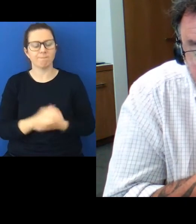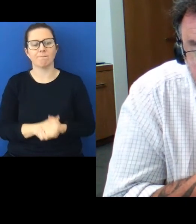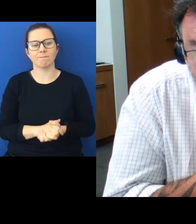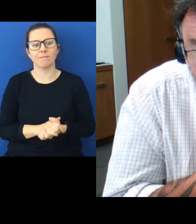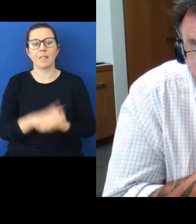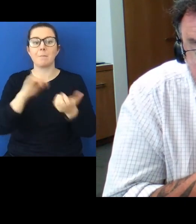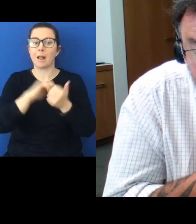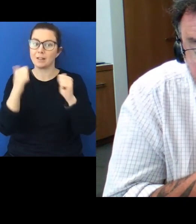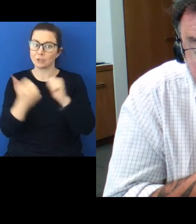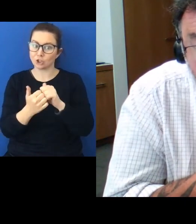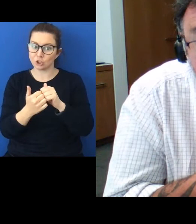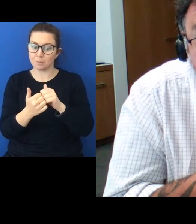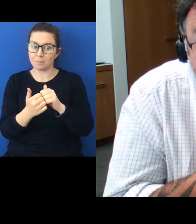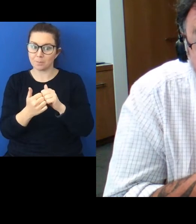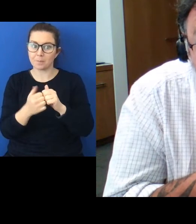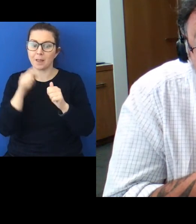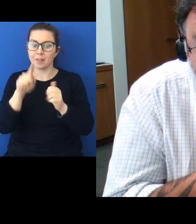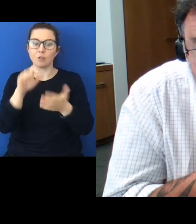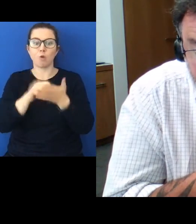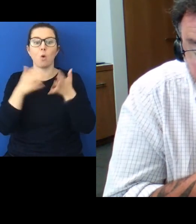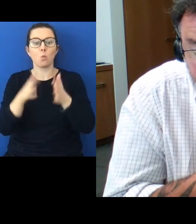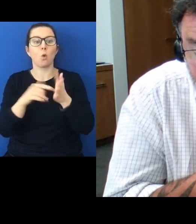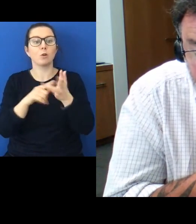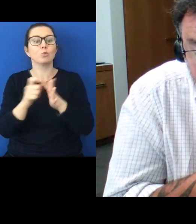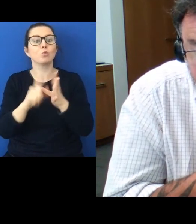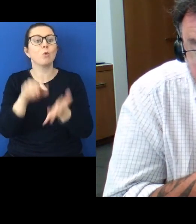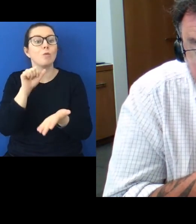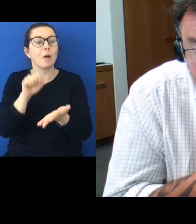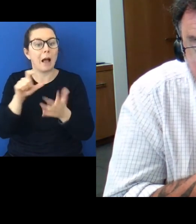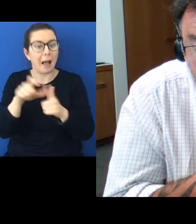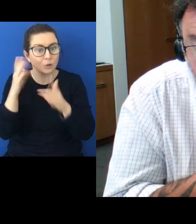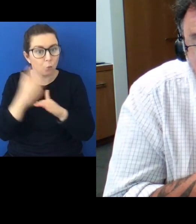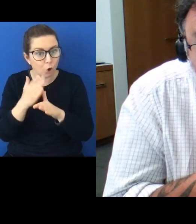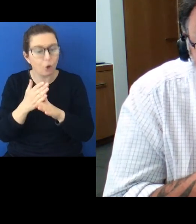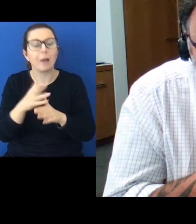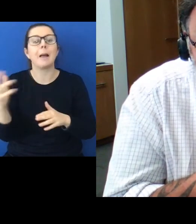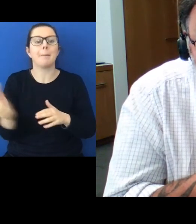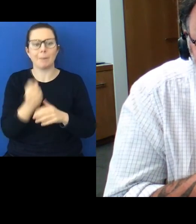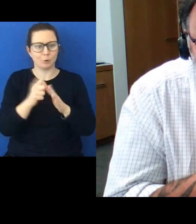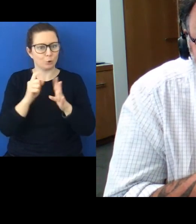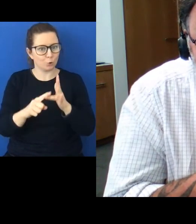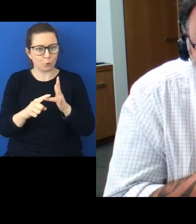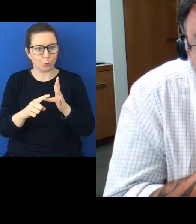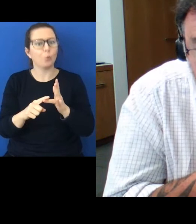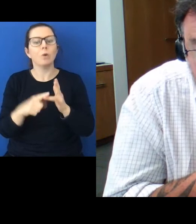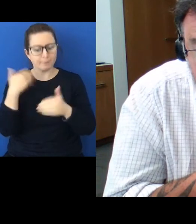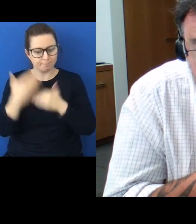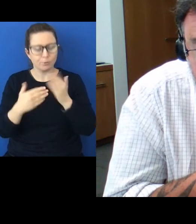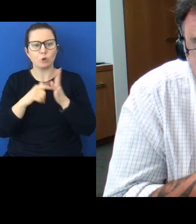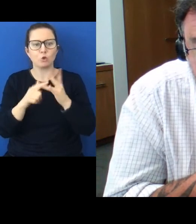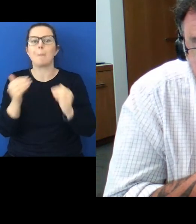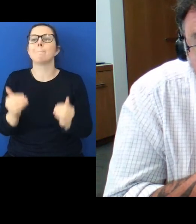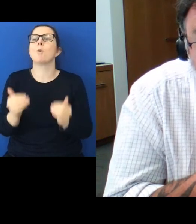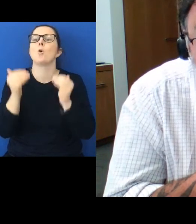Partnership is a mechanism for doing the hard work that must be done to move on from a traumatic past